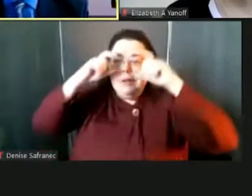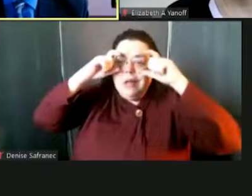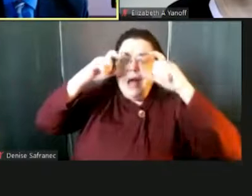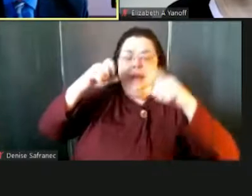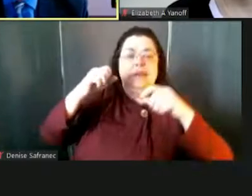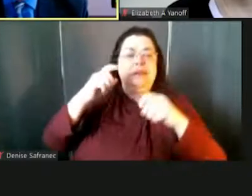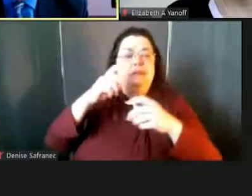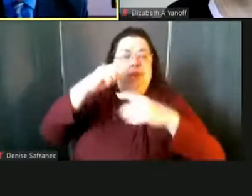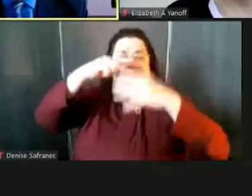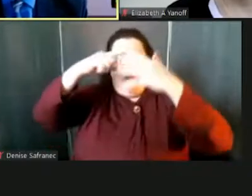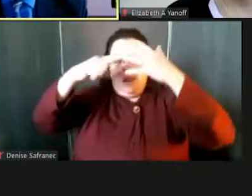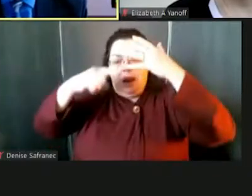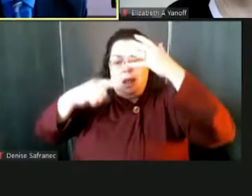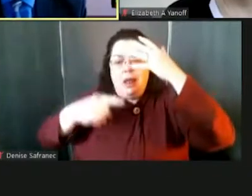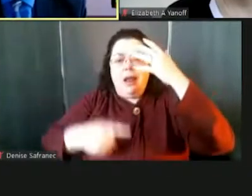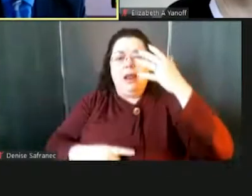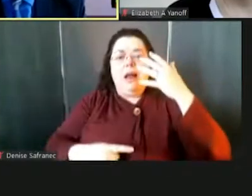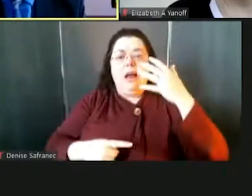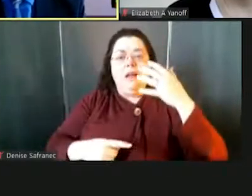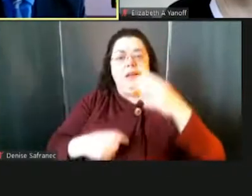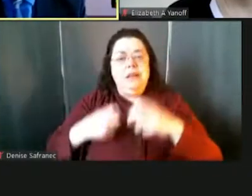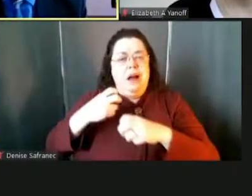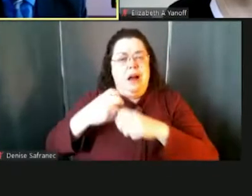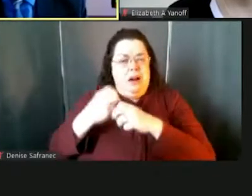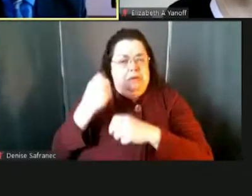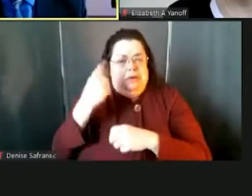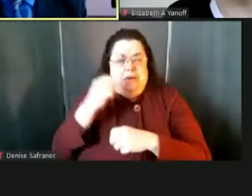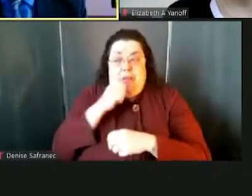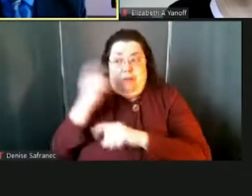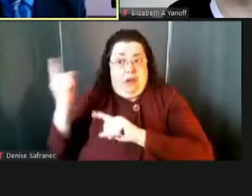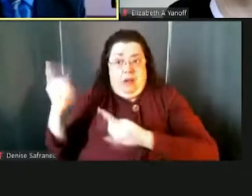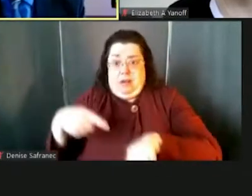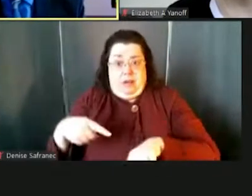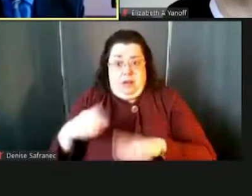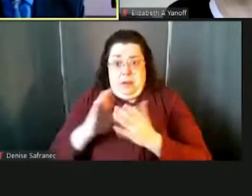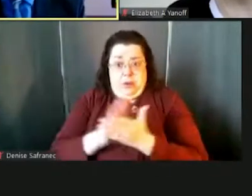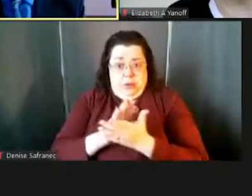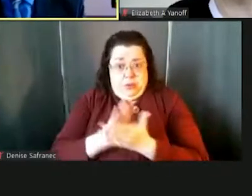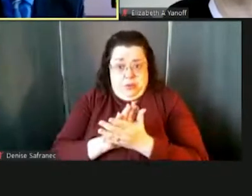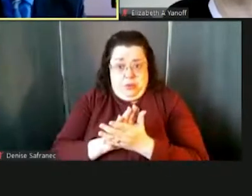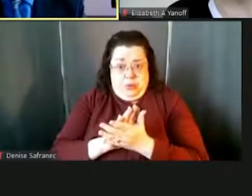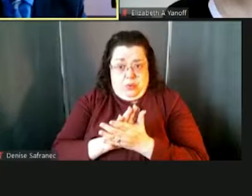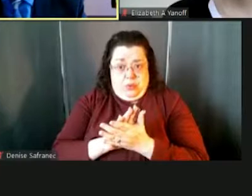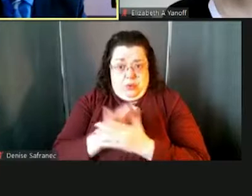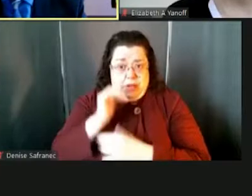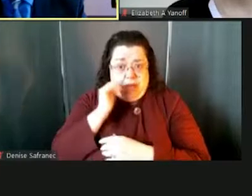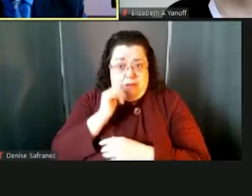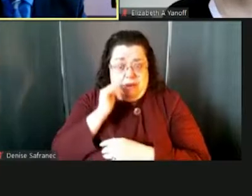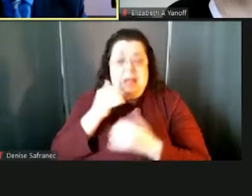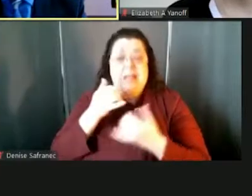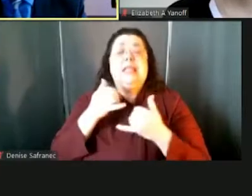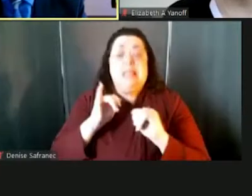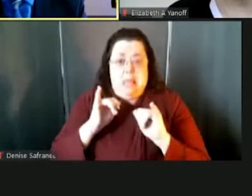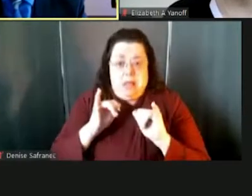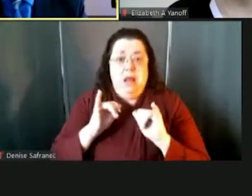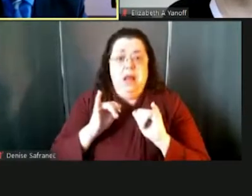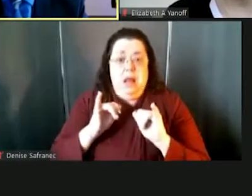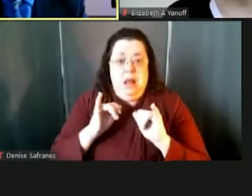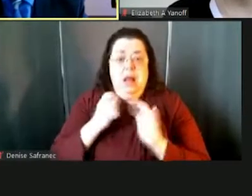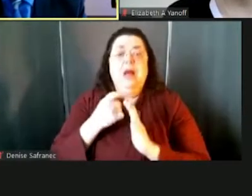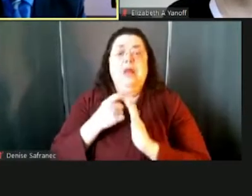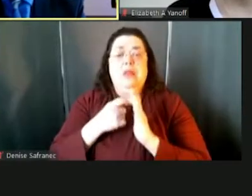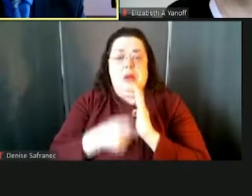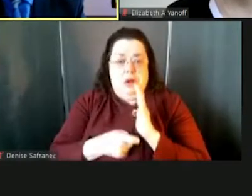folks to understand that while our kids aren't coming in in East Greenbush every single day for in-person instruction,